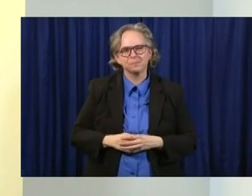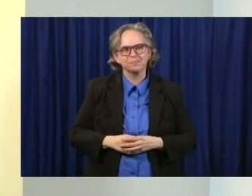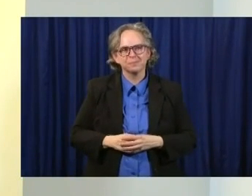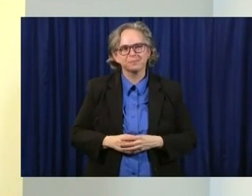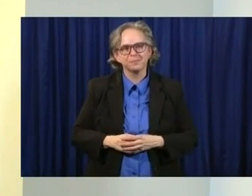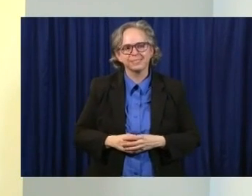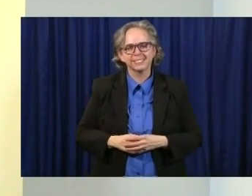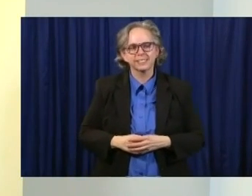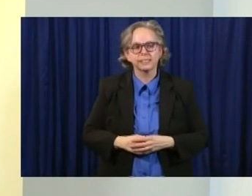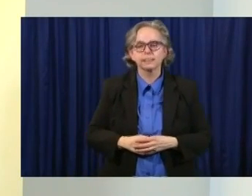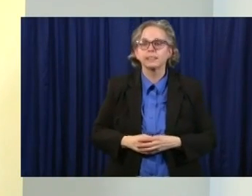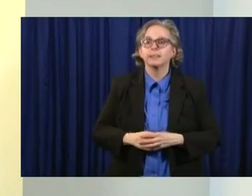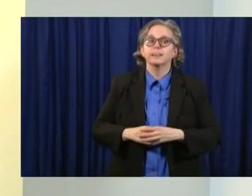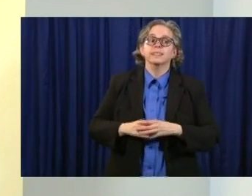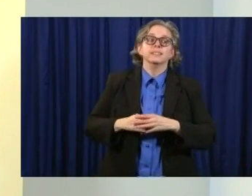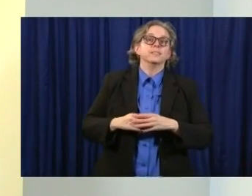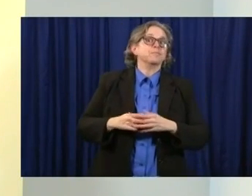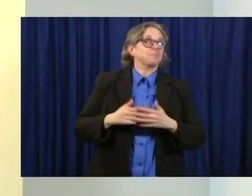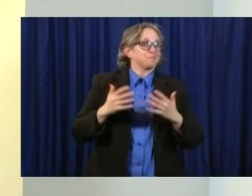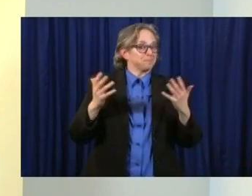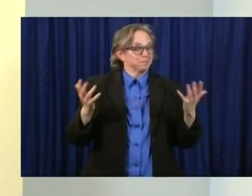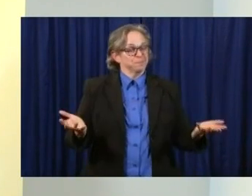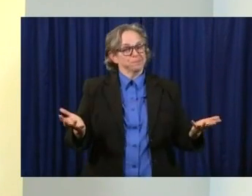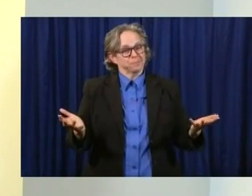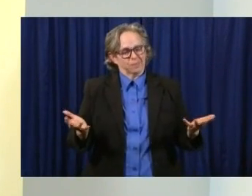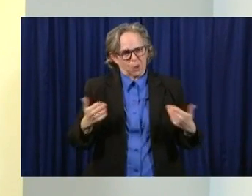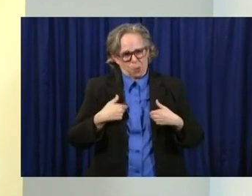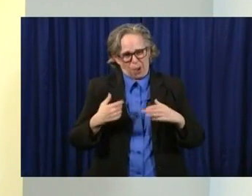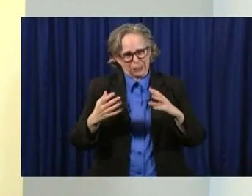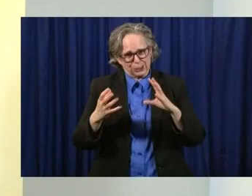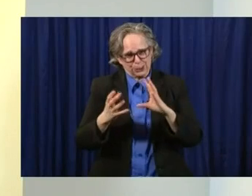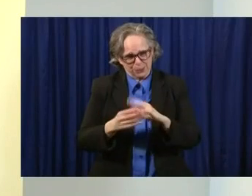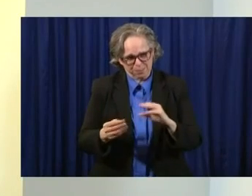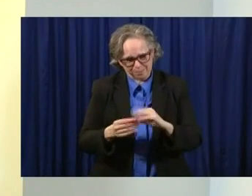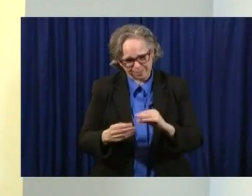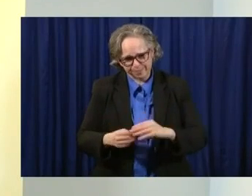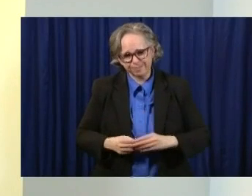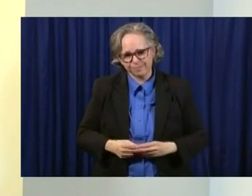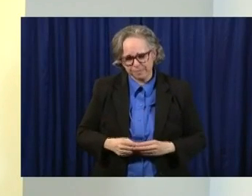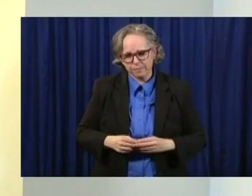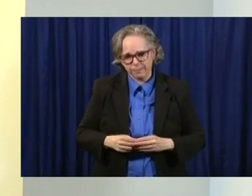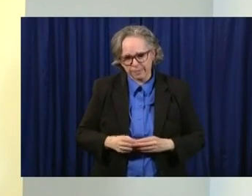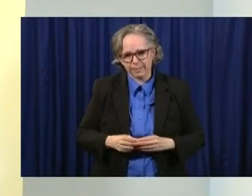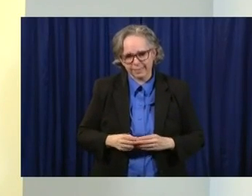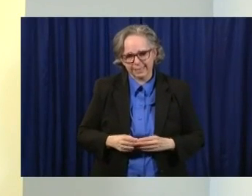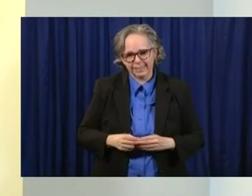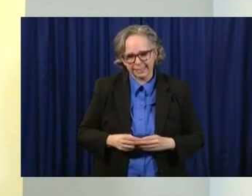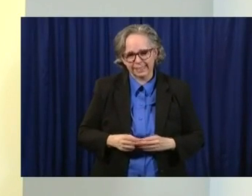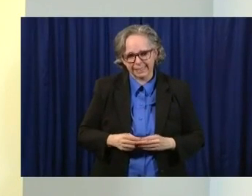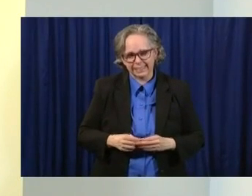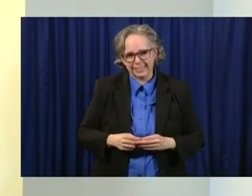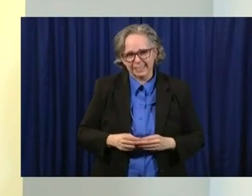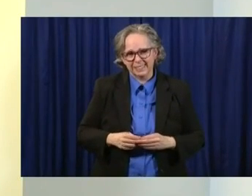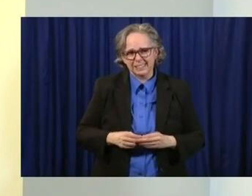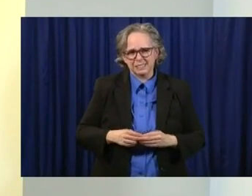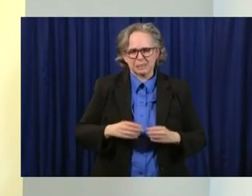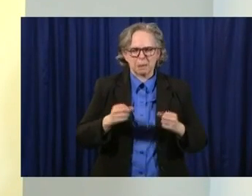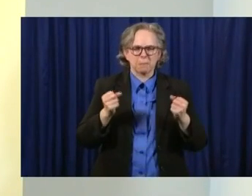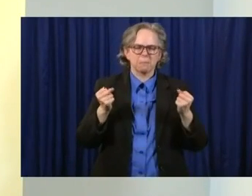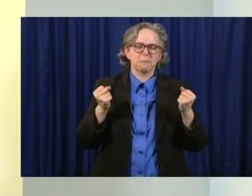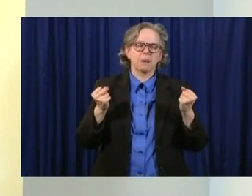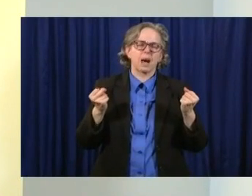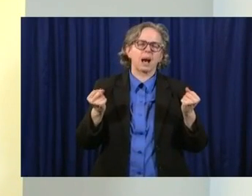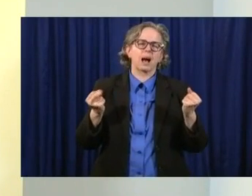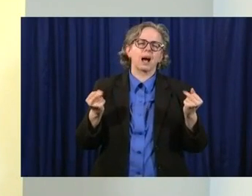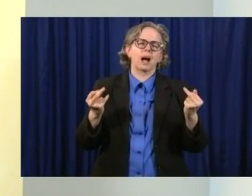Another thing that I guess I want to emphasize as we do this is that, as has been said many times, we can do two things